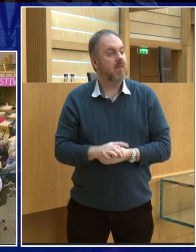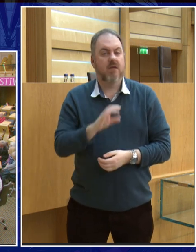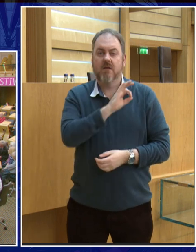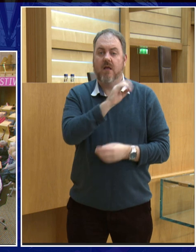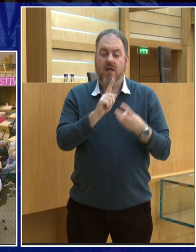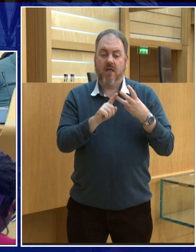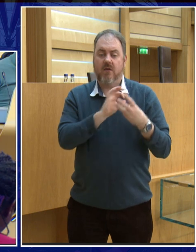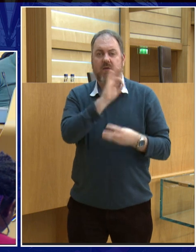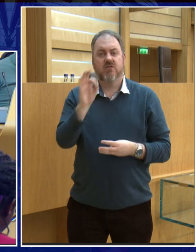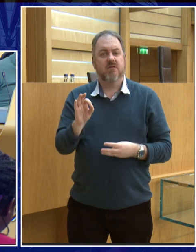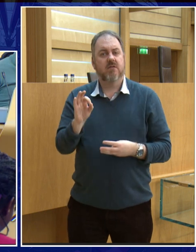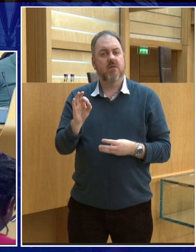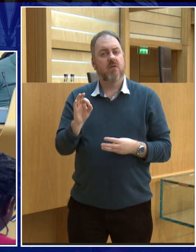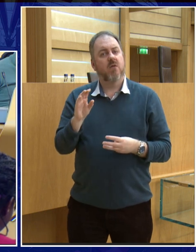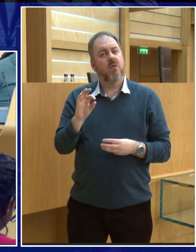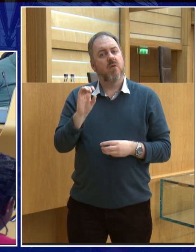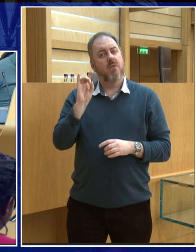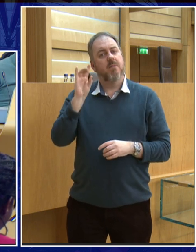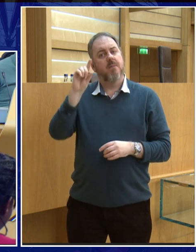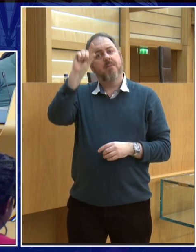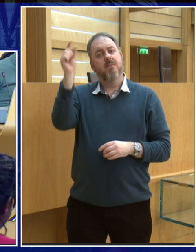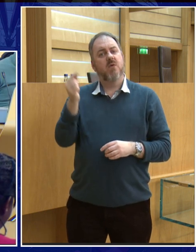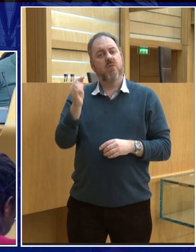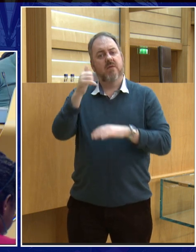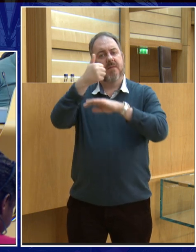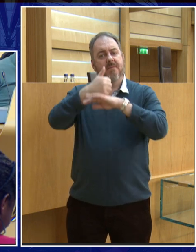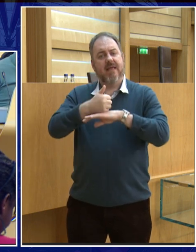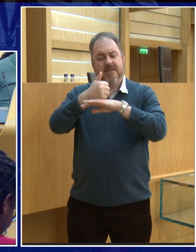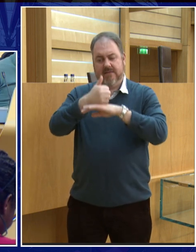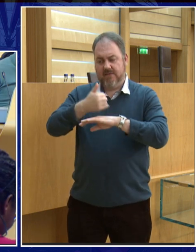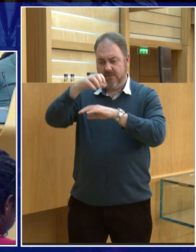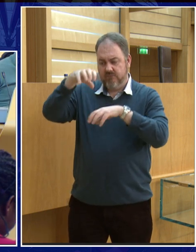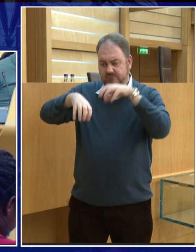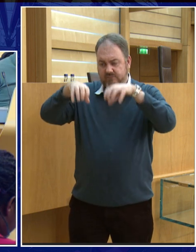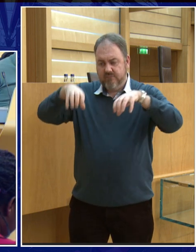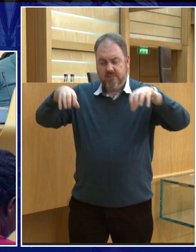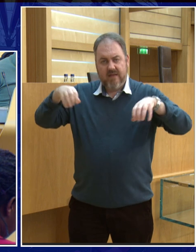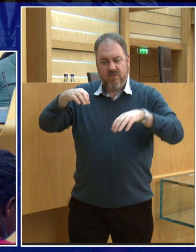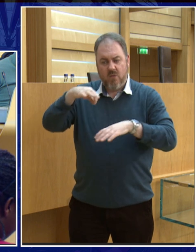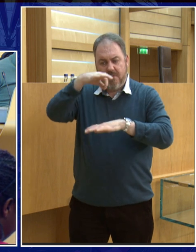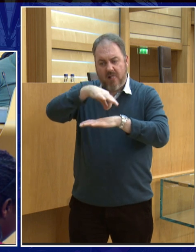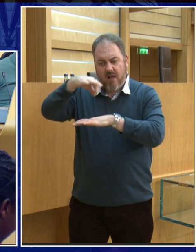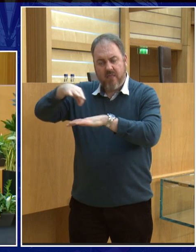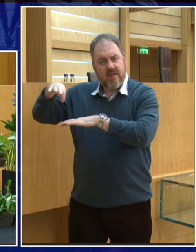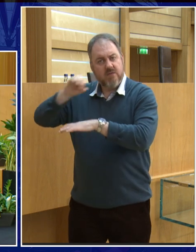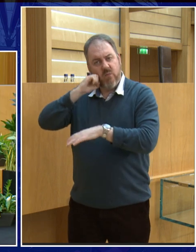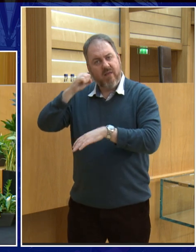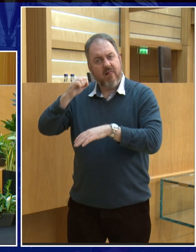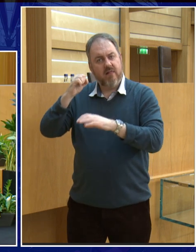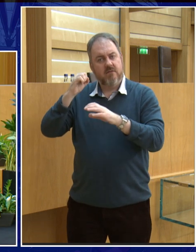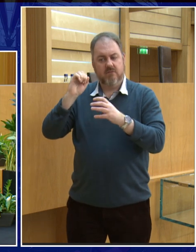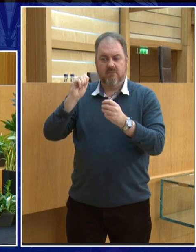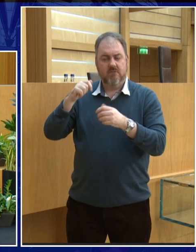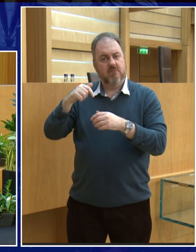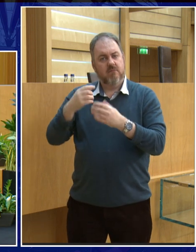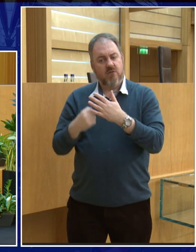And because there's less gravity, would this affect the growth? Okay. Moon base flowers. Right. We'll come to you very, very